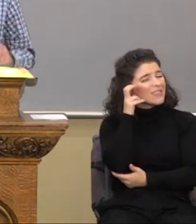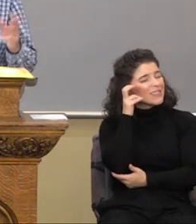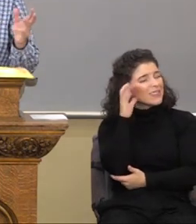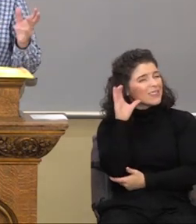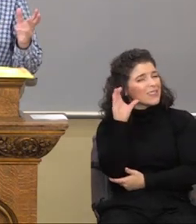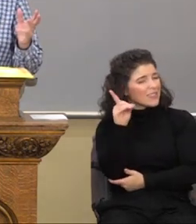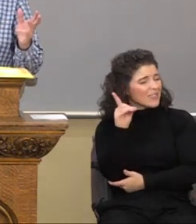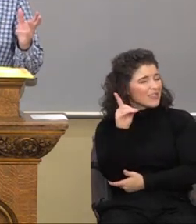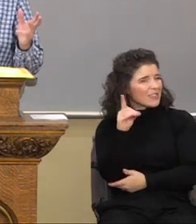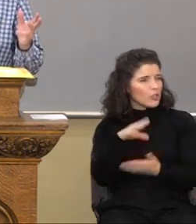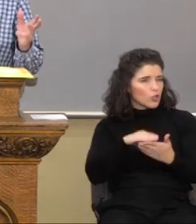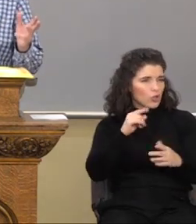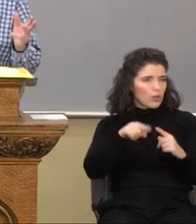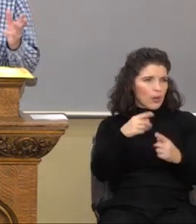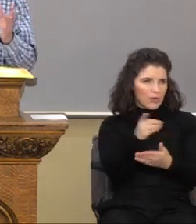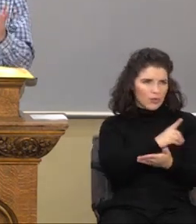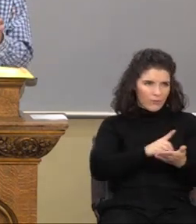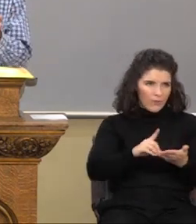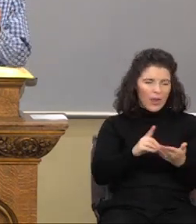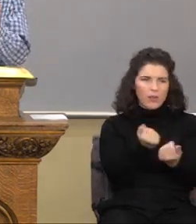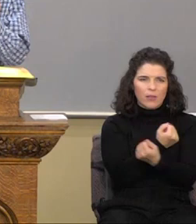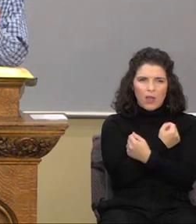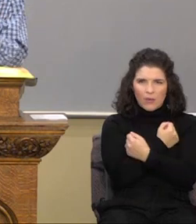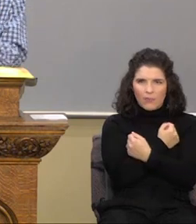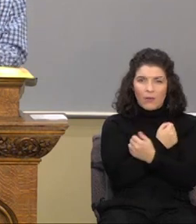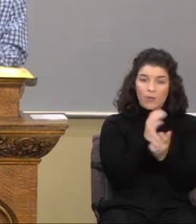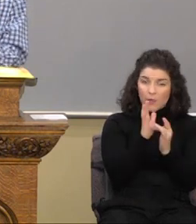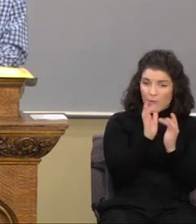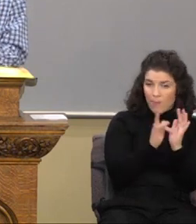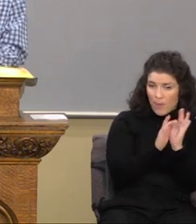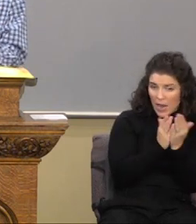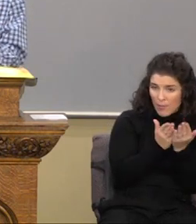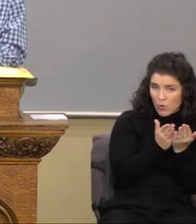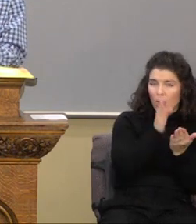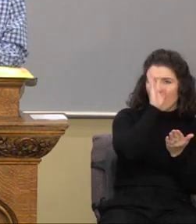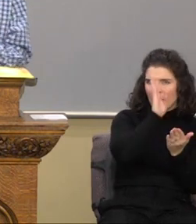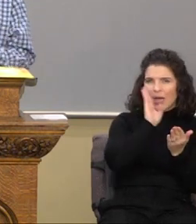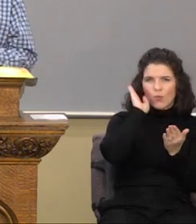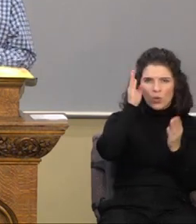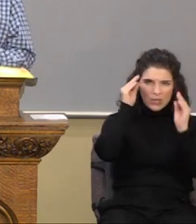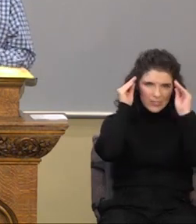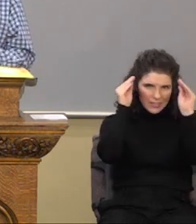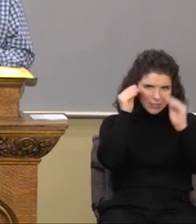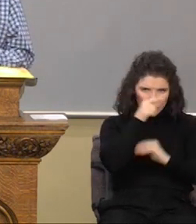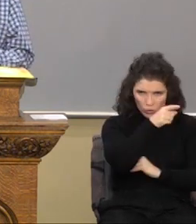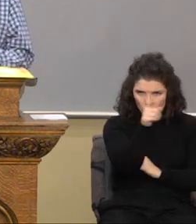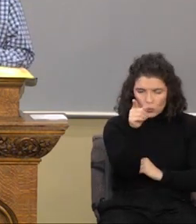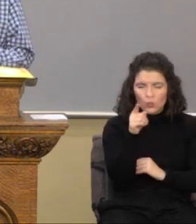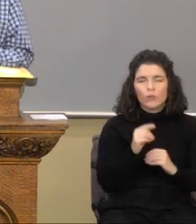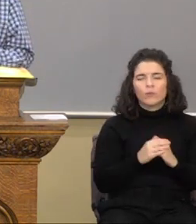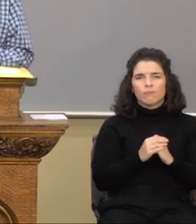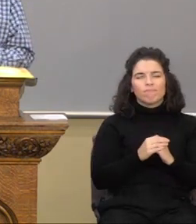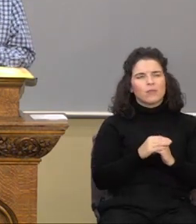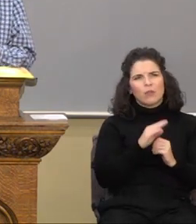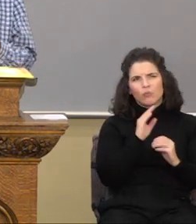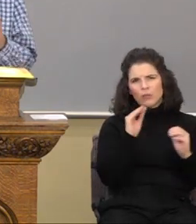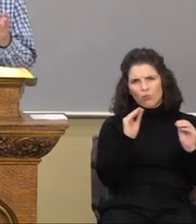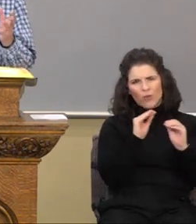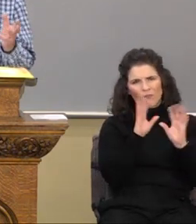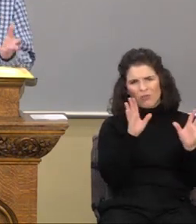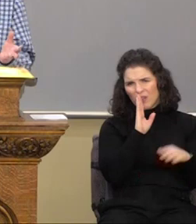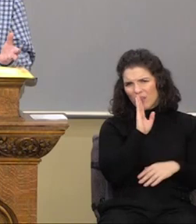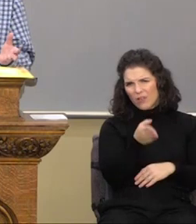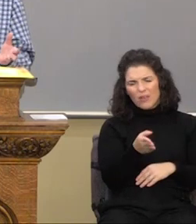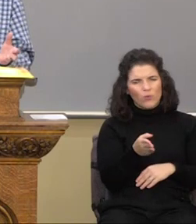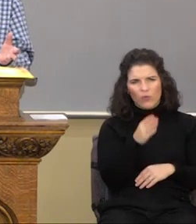divine love. The Bible, God's going to teach us. And quite frankly, we don't need to go